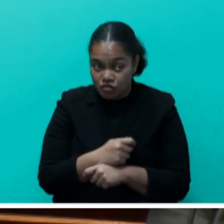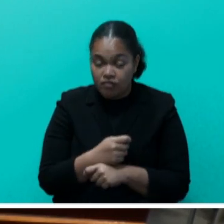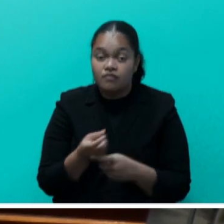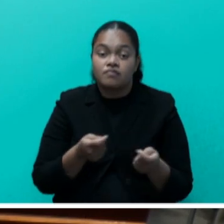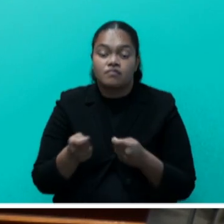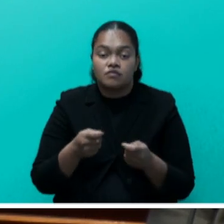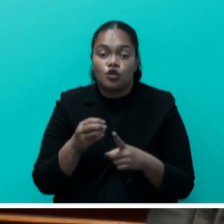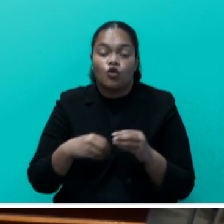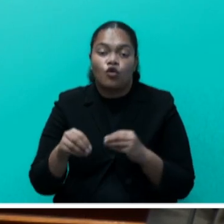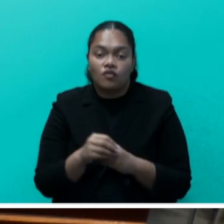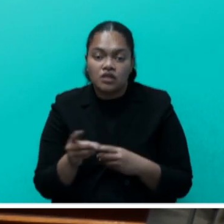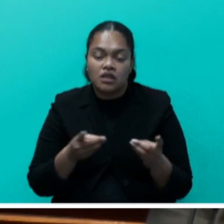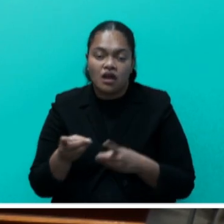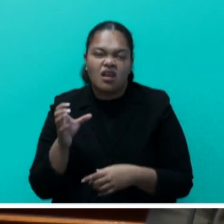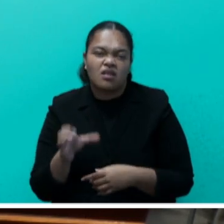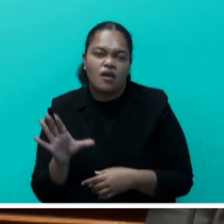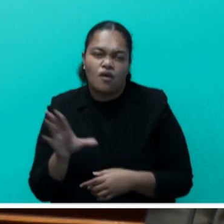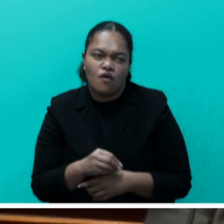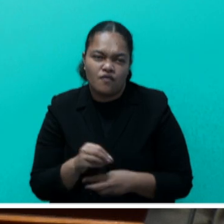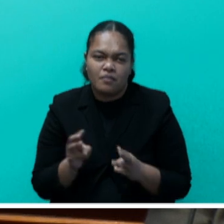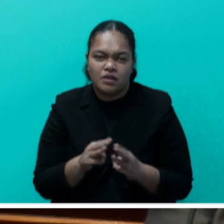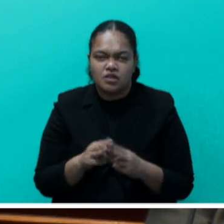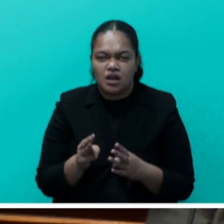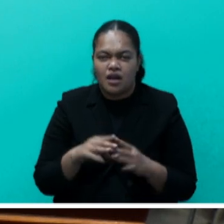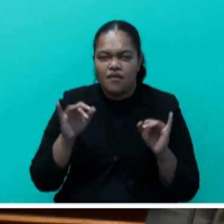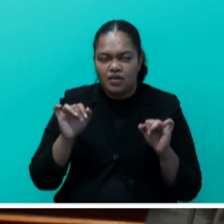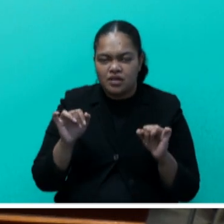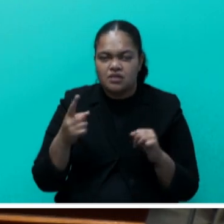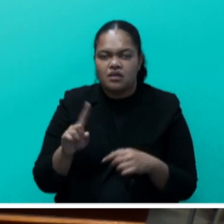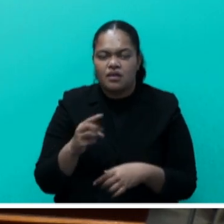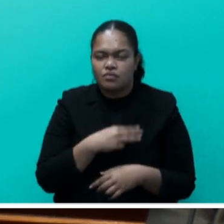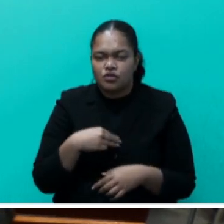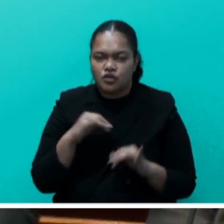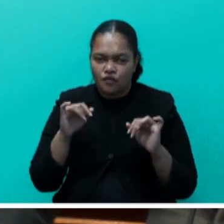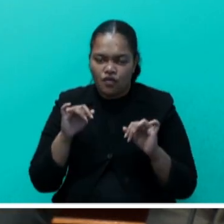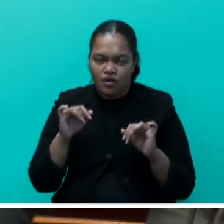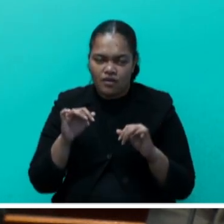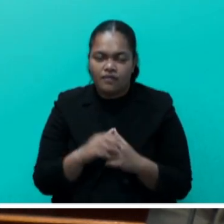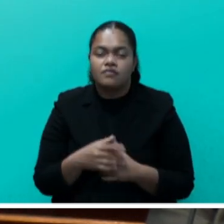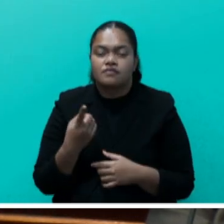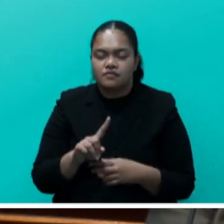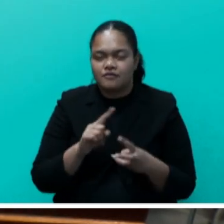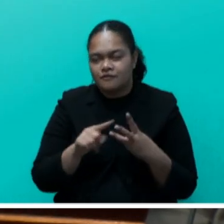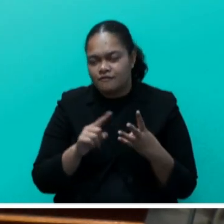Office, the Director of Multilateral Affairs at the Ministry of Foreign Affairs and key Ministry Officials.